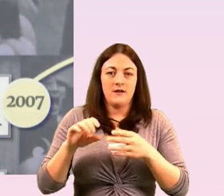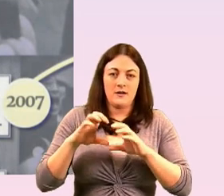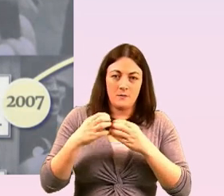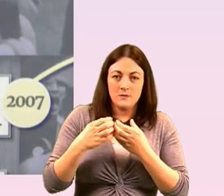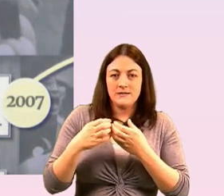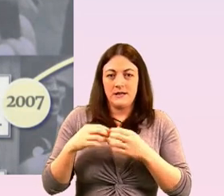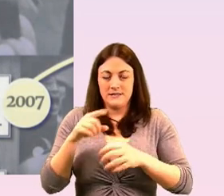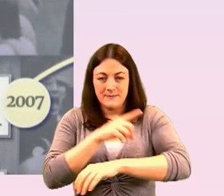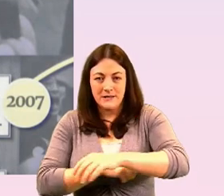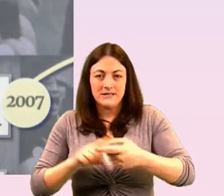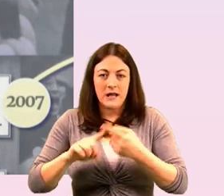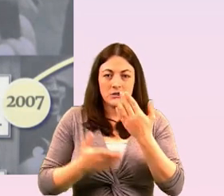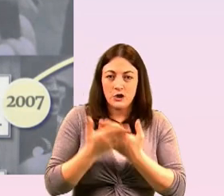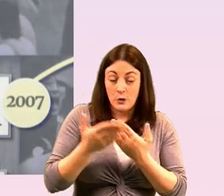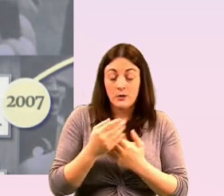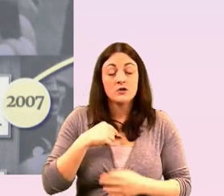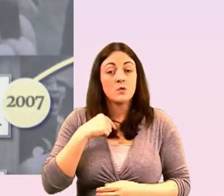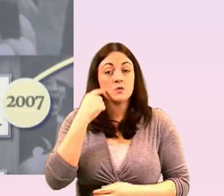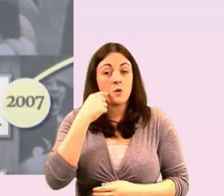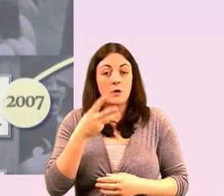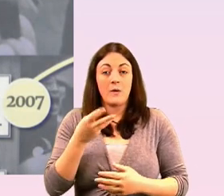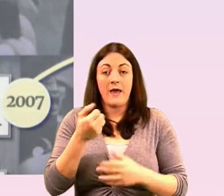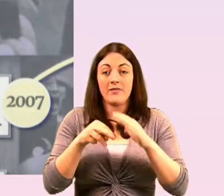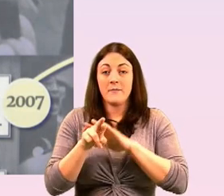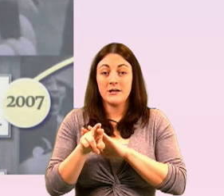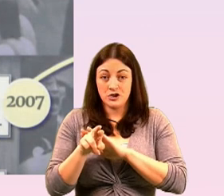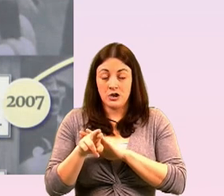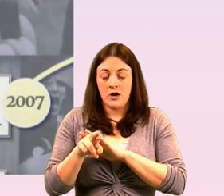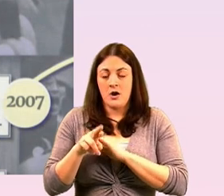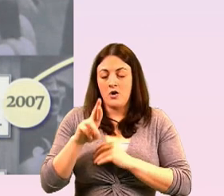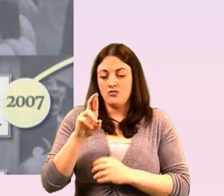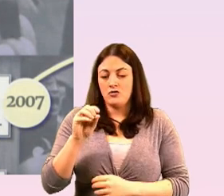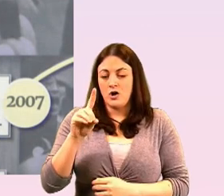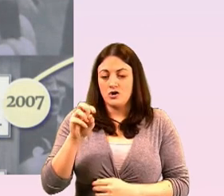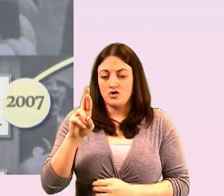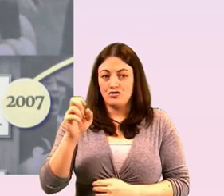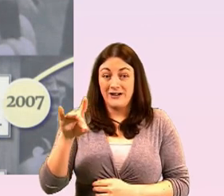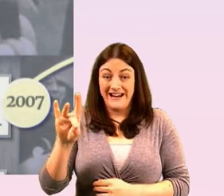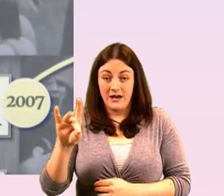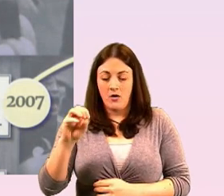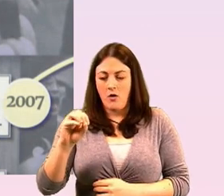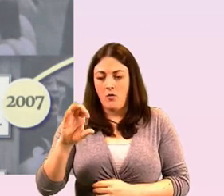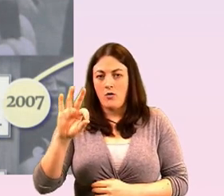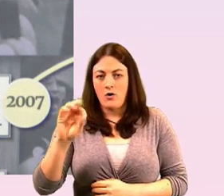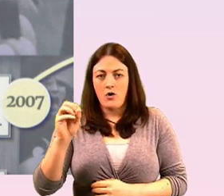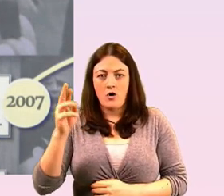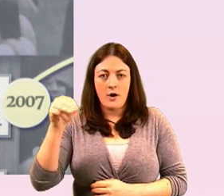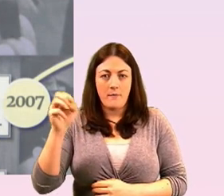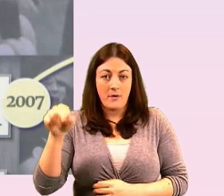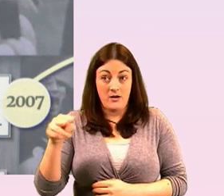delighted that tomorrow we will have the minister rodrigo gorman uh to open up the day session with a welcome address